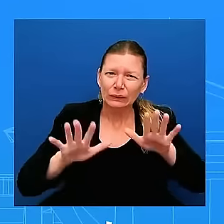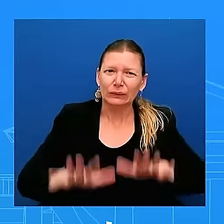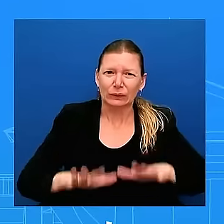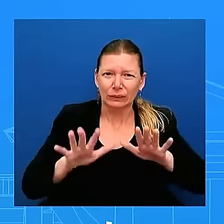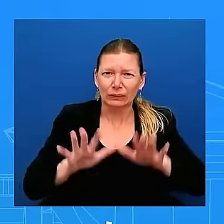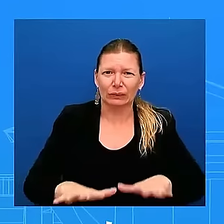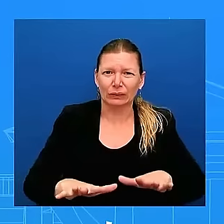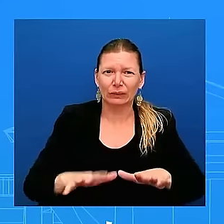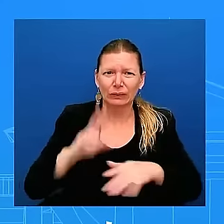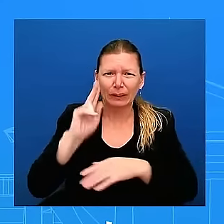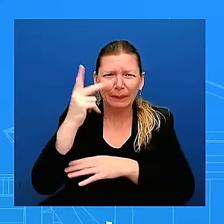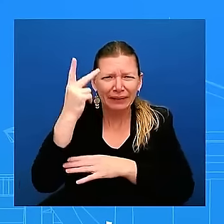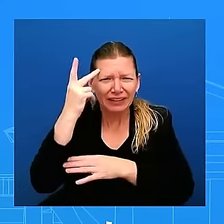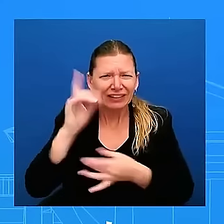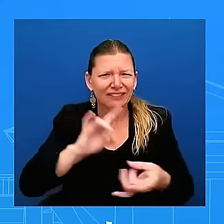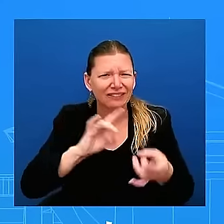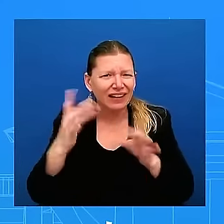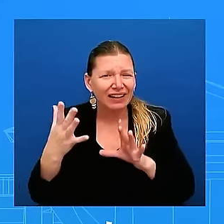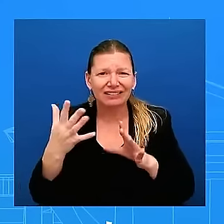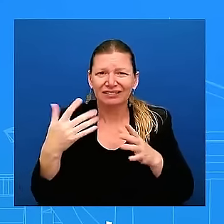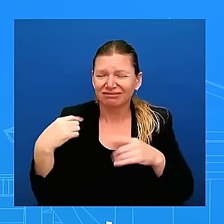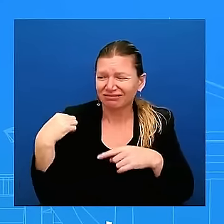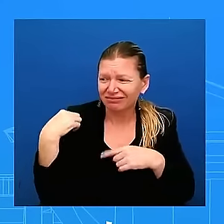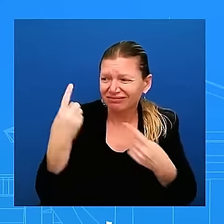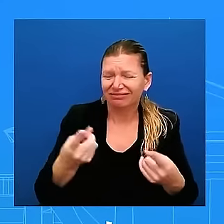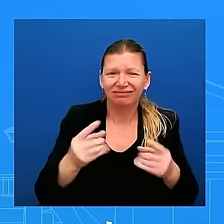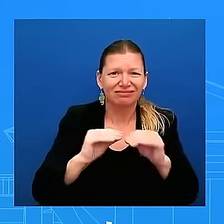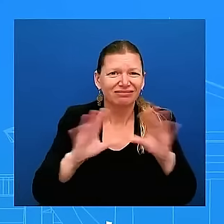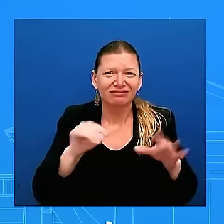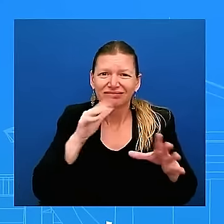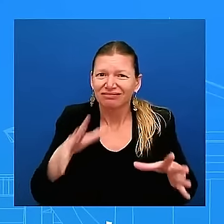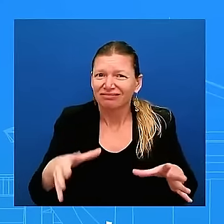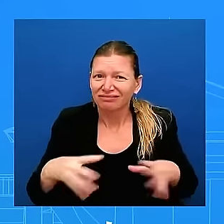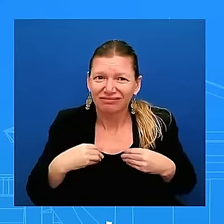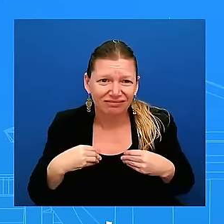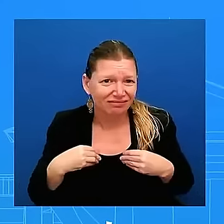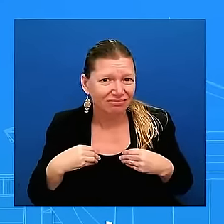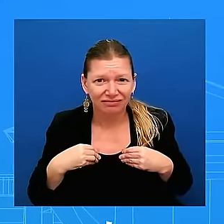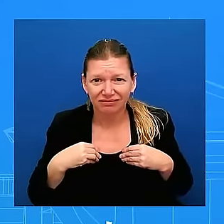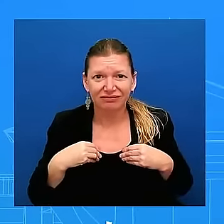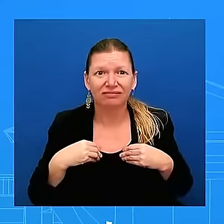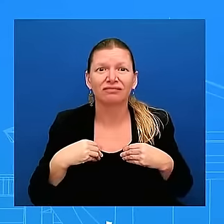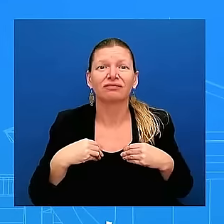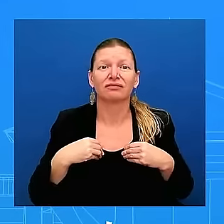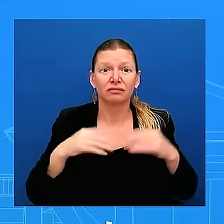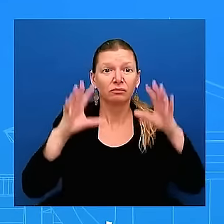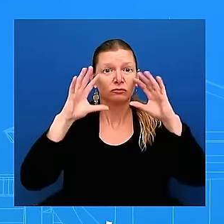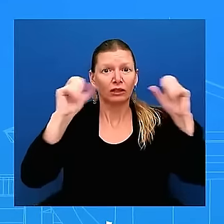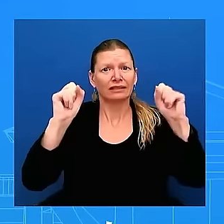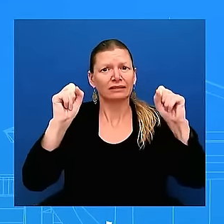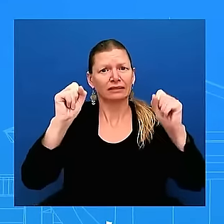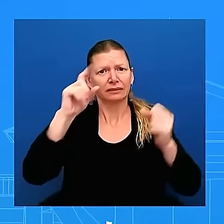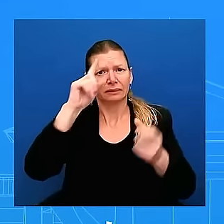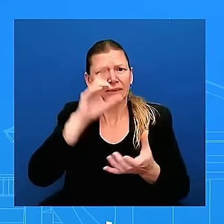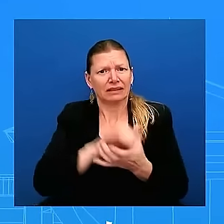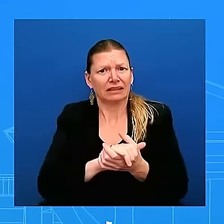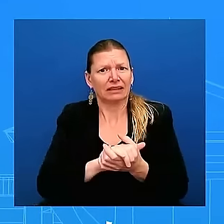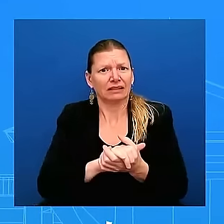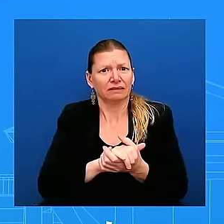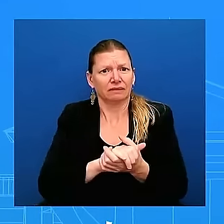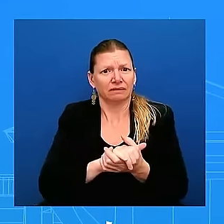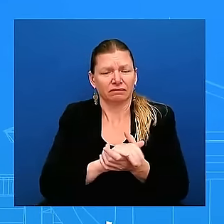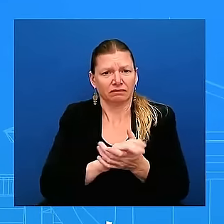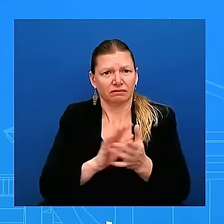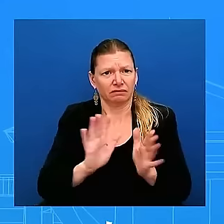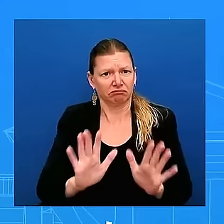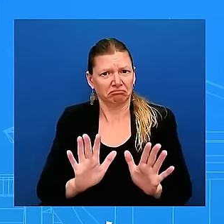and uh we believe this President believes let's not forget why he decided uh to run in 2020 uh was about that